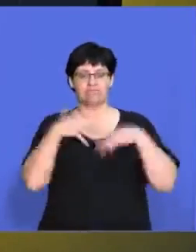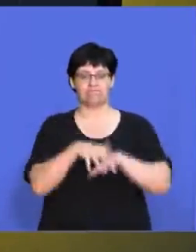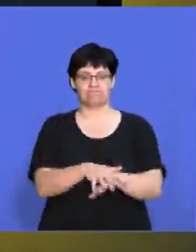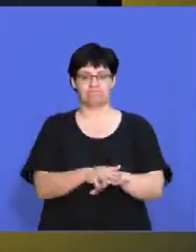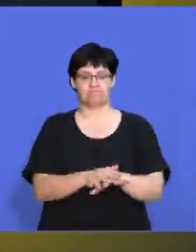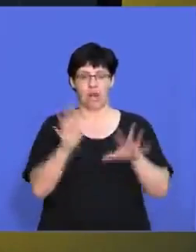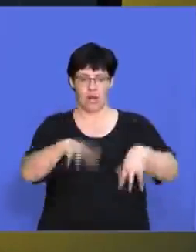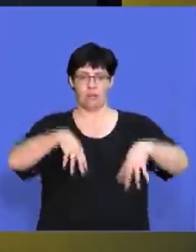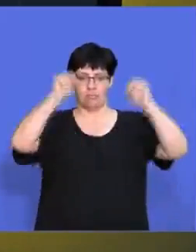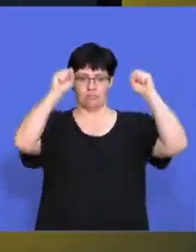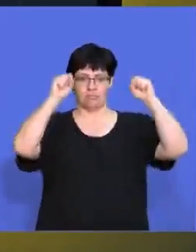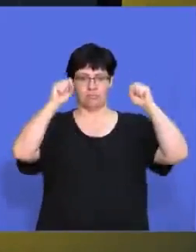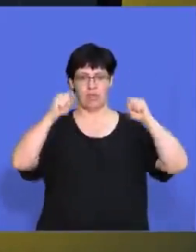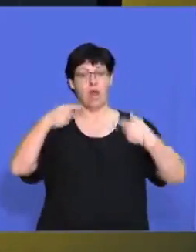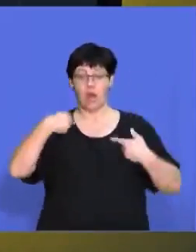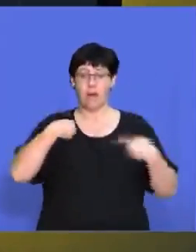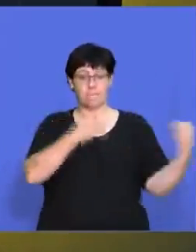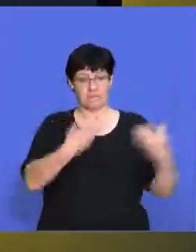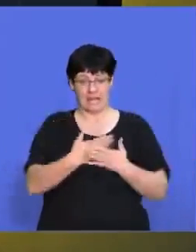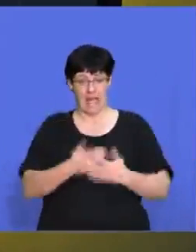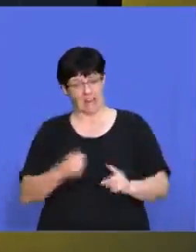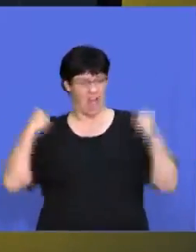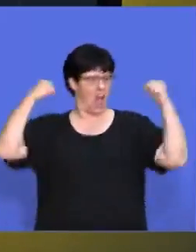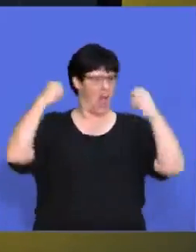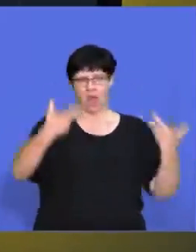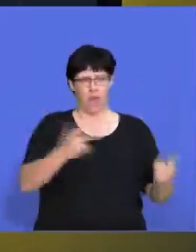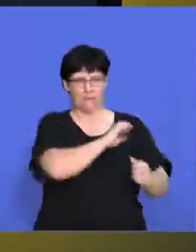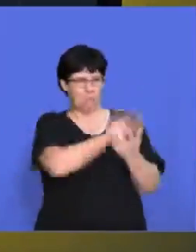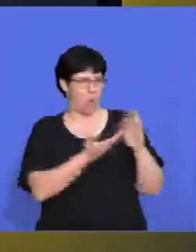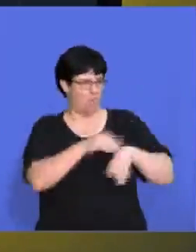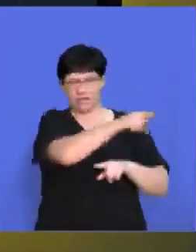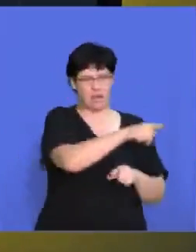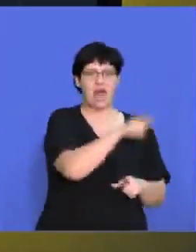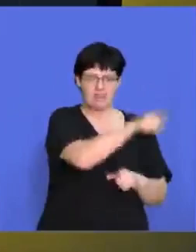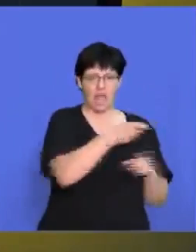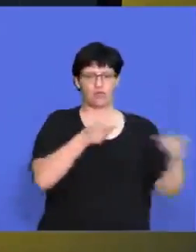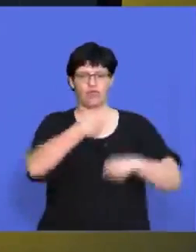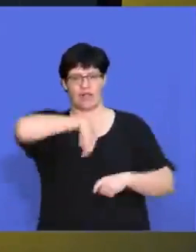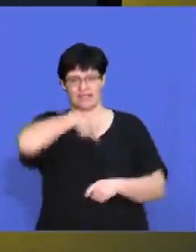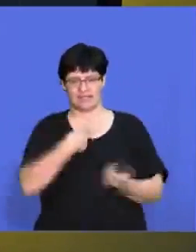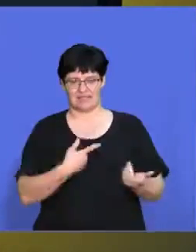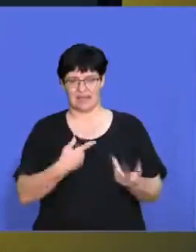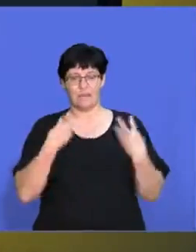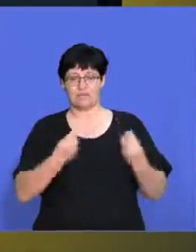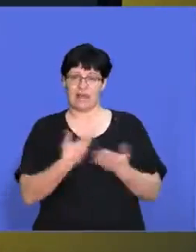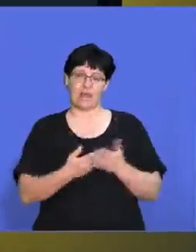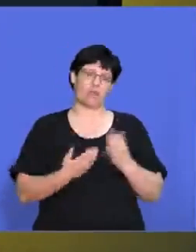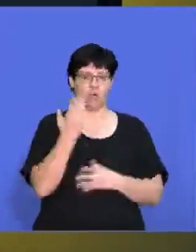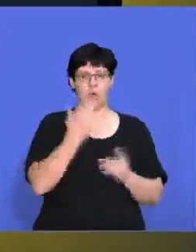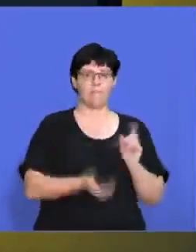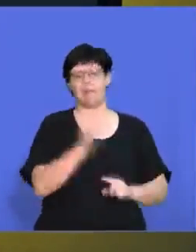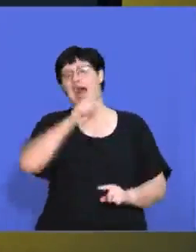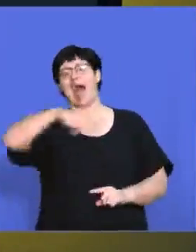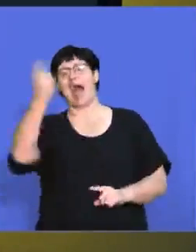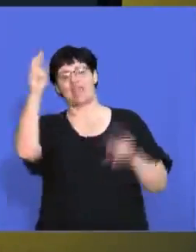there's nothing businesses can do. They have that power over us. It's not like businesses can go and find another electricity supplier.